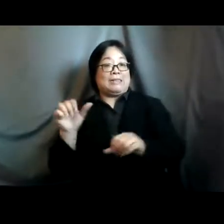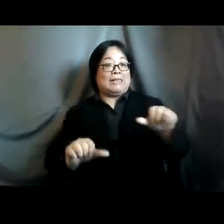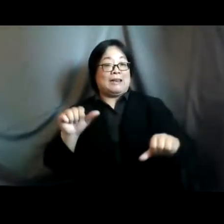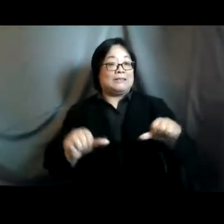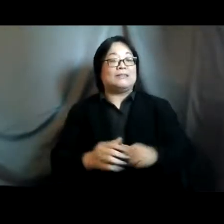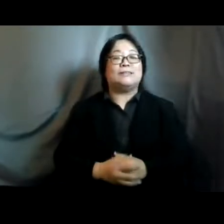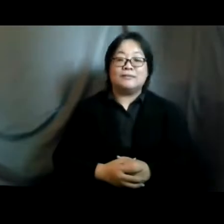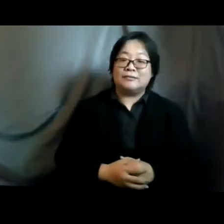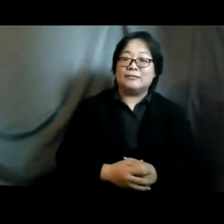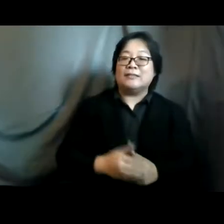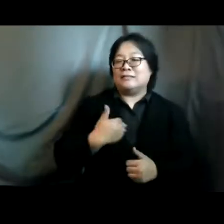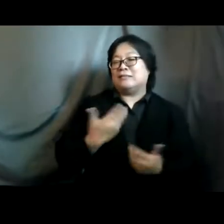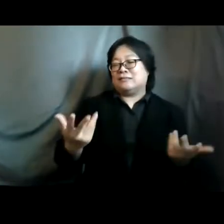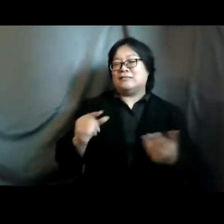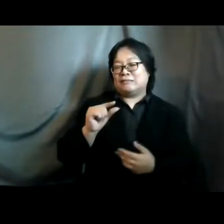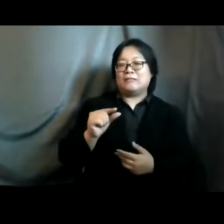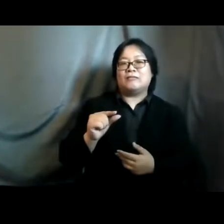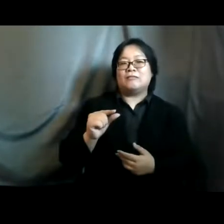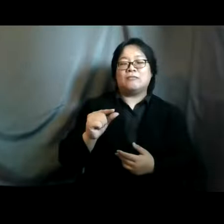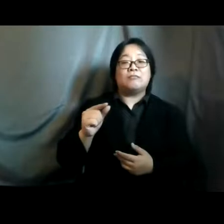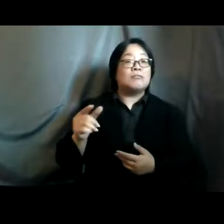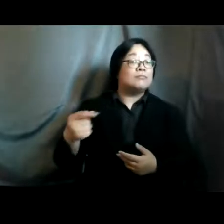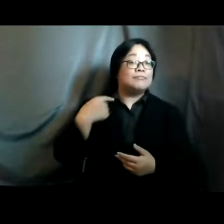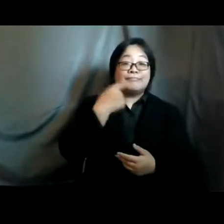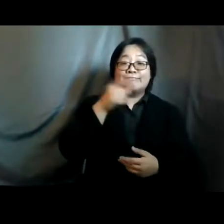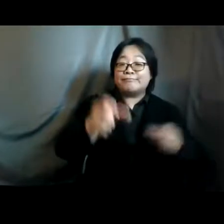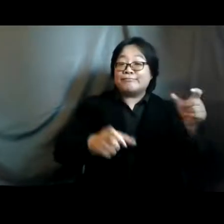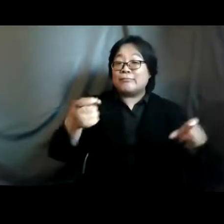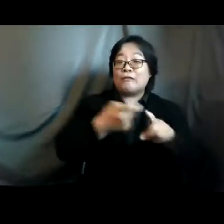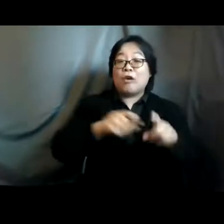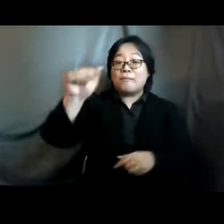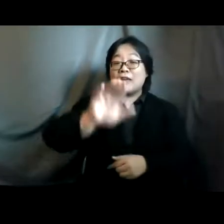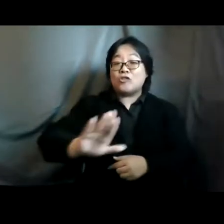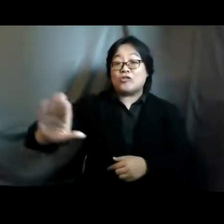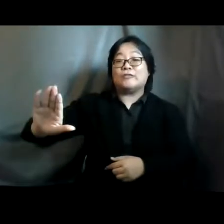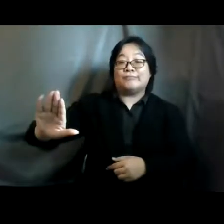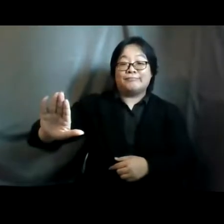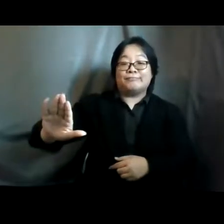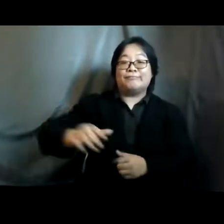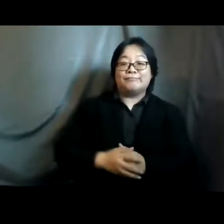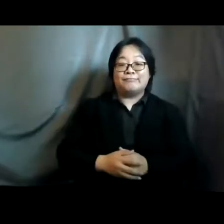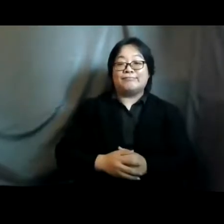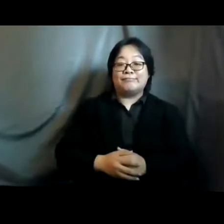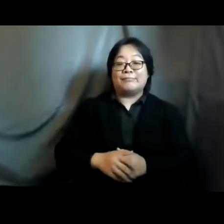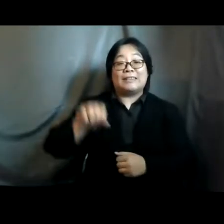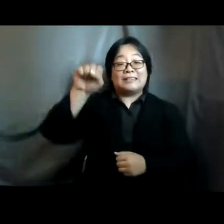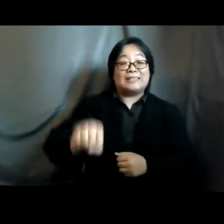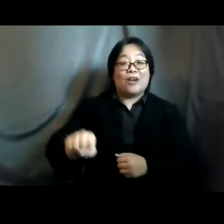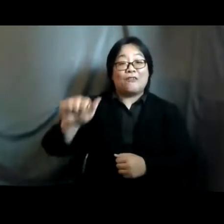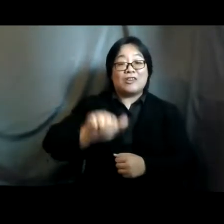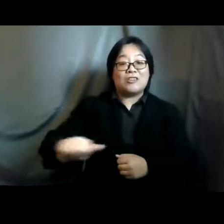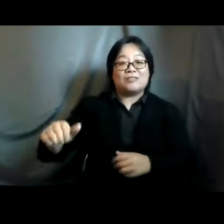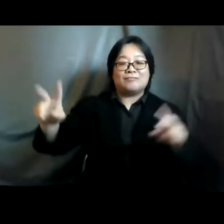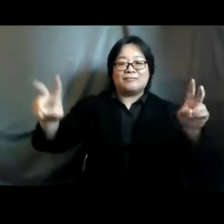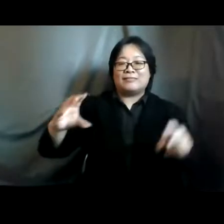little of course uh uh for those who come from um the south asian context there was very little mention of caste you know as an